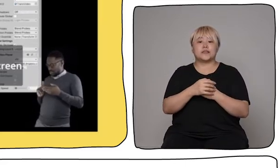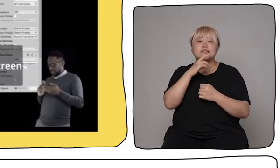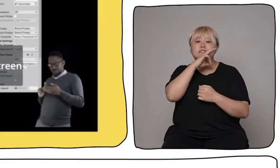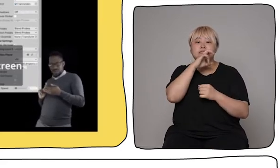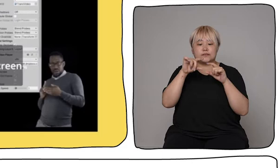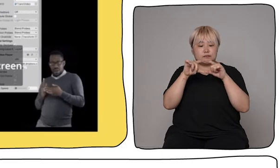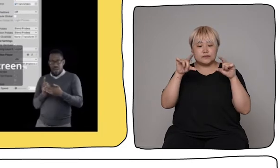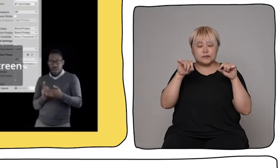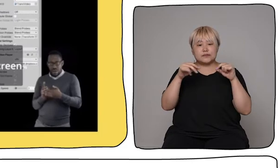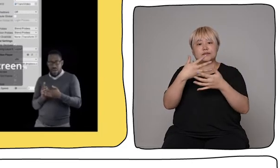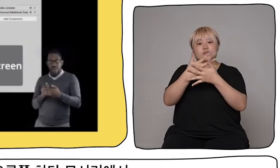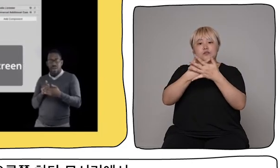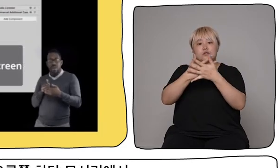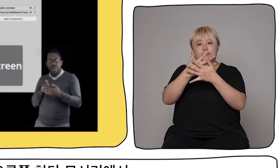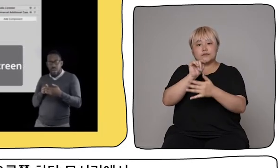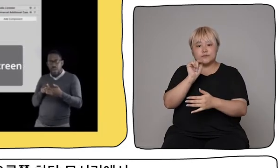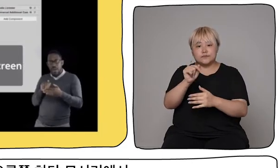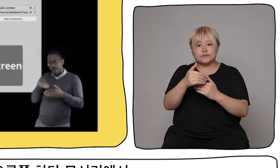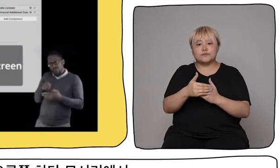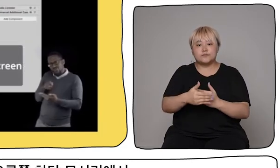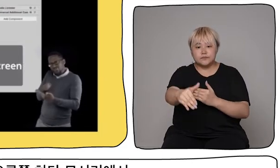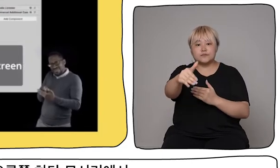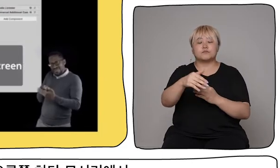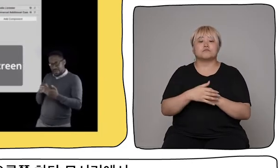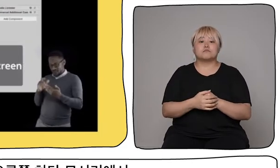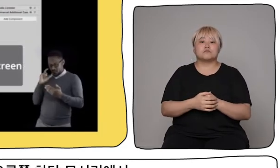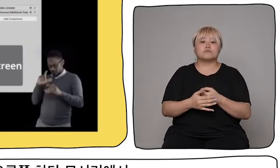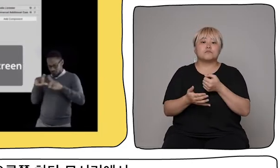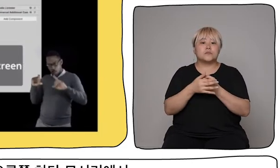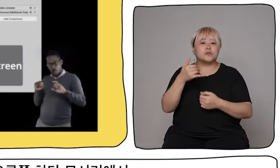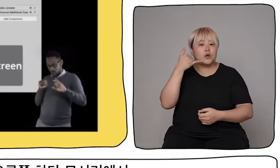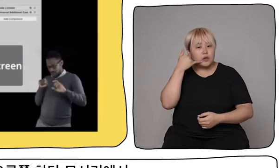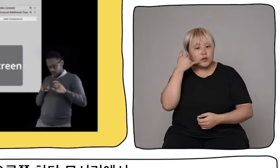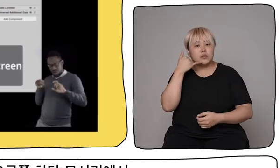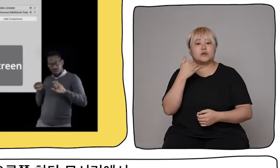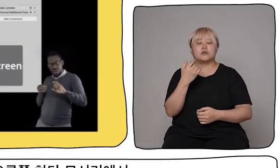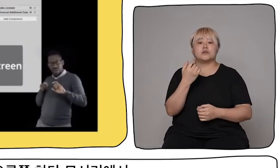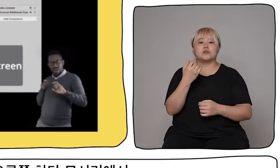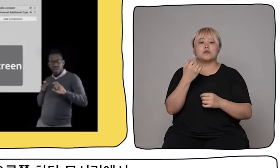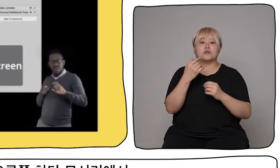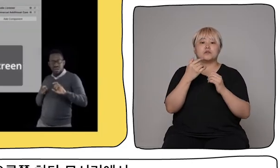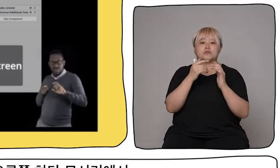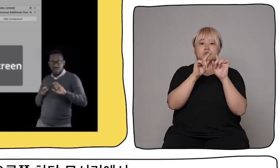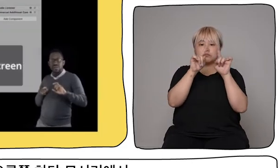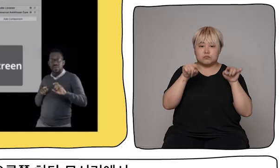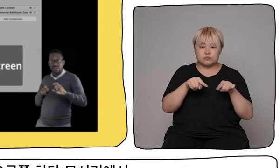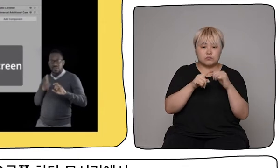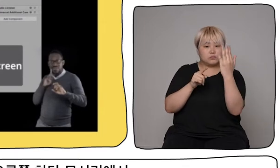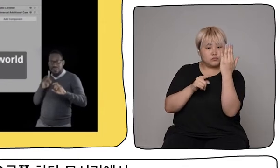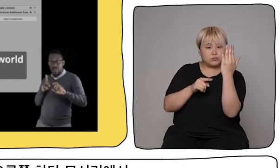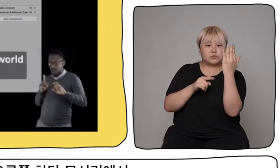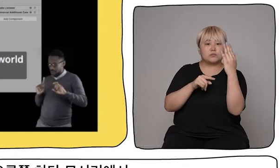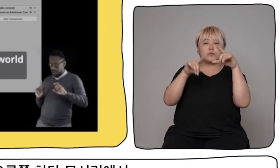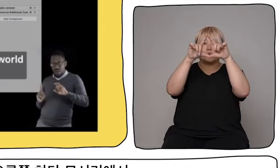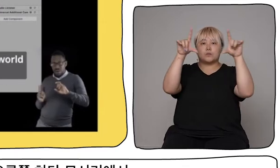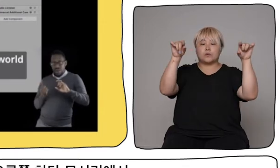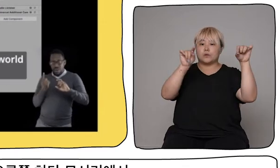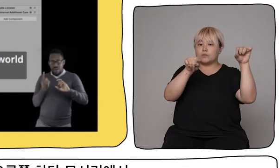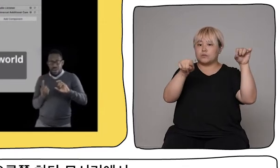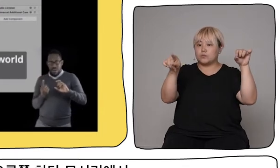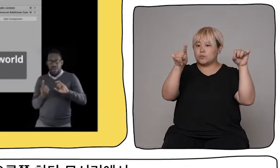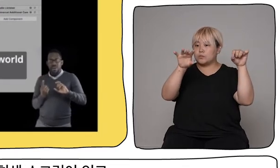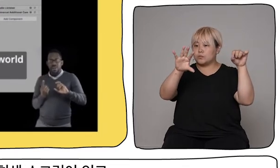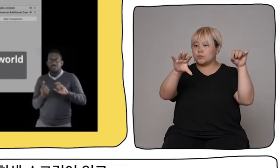or able to play a video which allows us to play the interpretation in the bottom right hand corner of the screen of the audience's phone and the